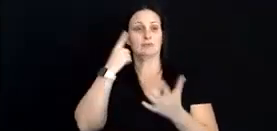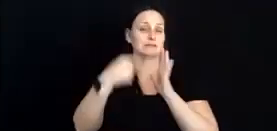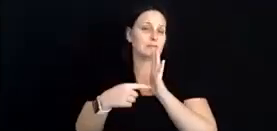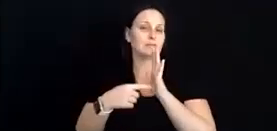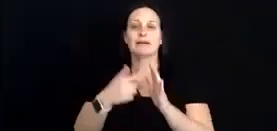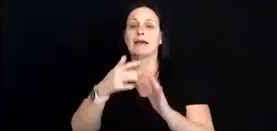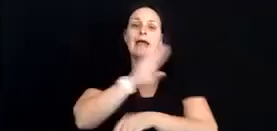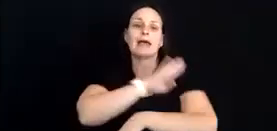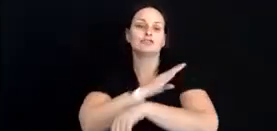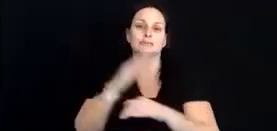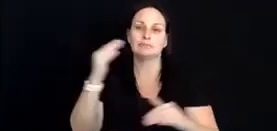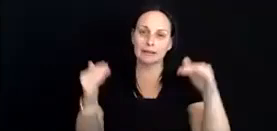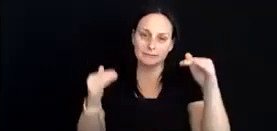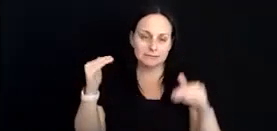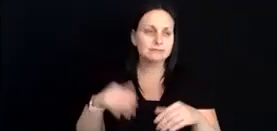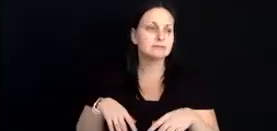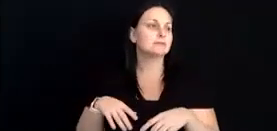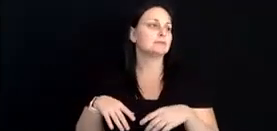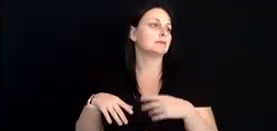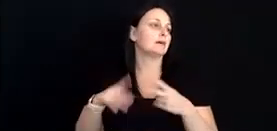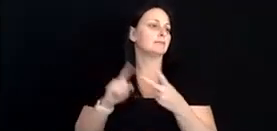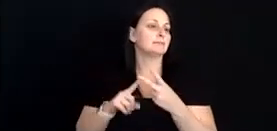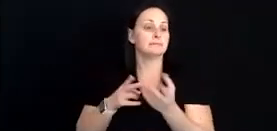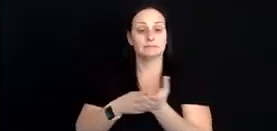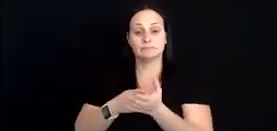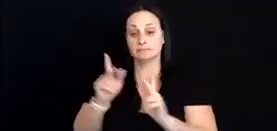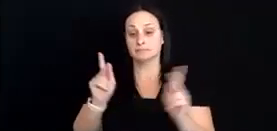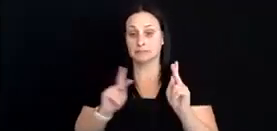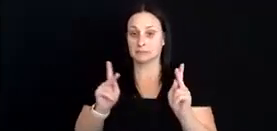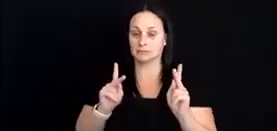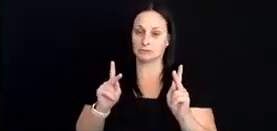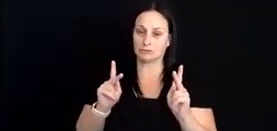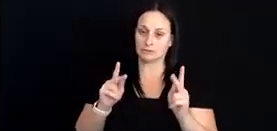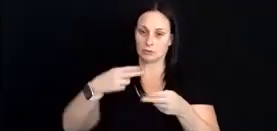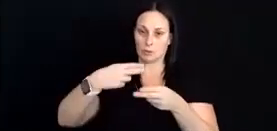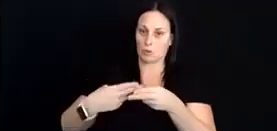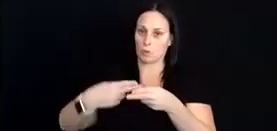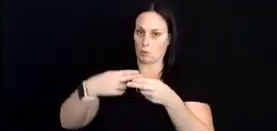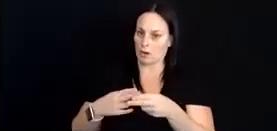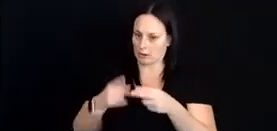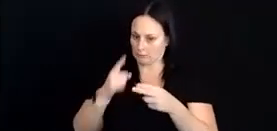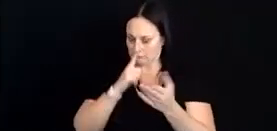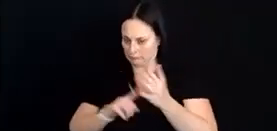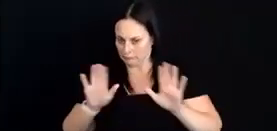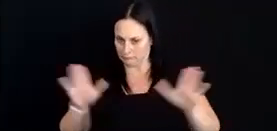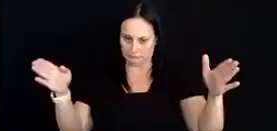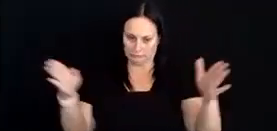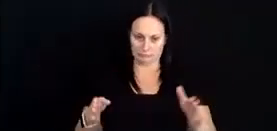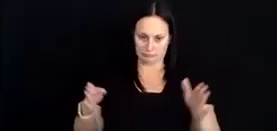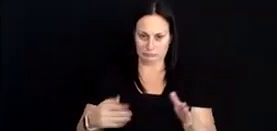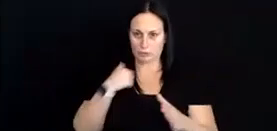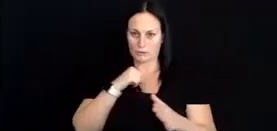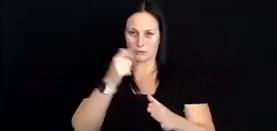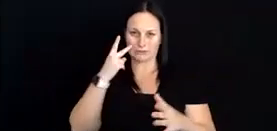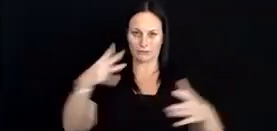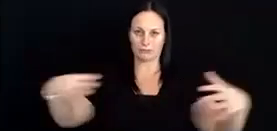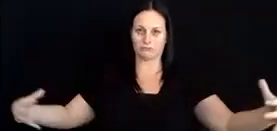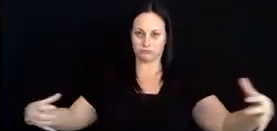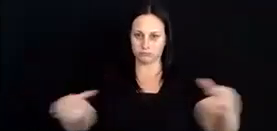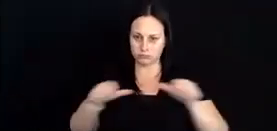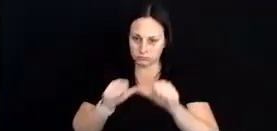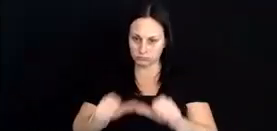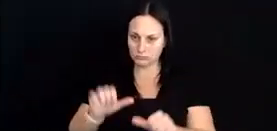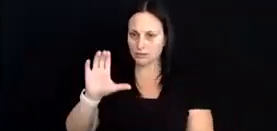energy balance or ensuring that people keep their weight in check so that we don't see obesity-related conditions,